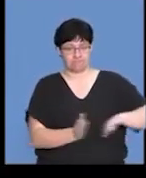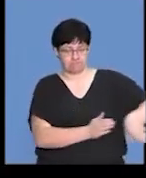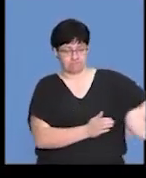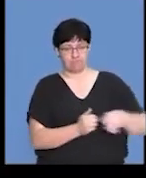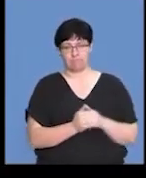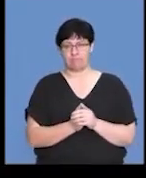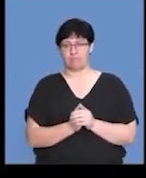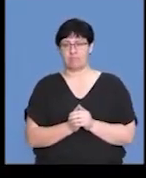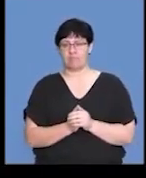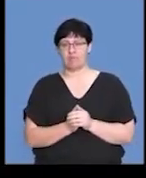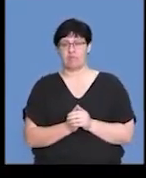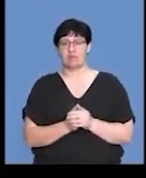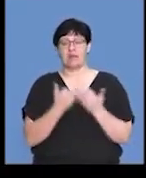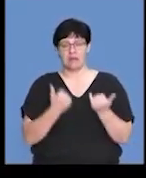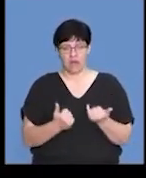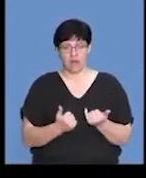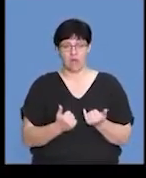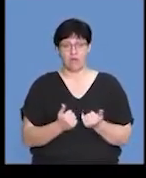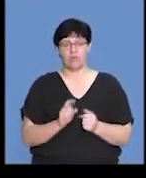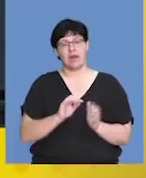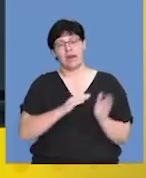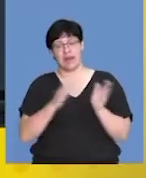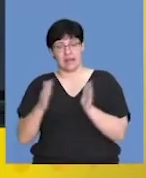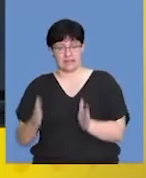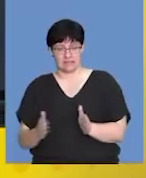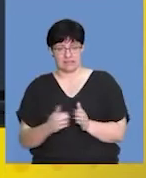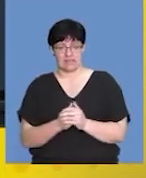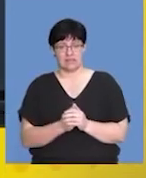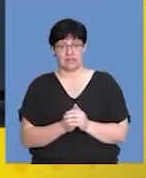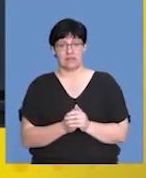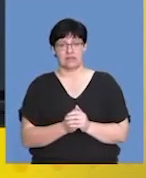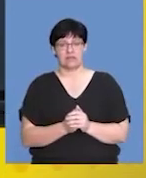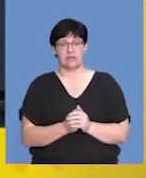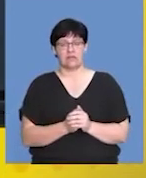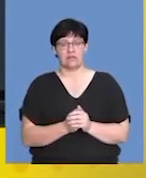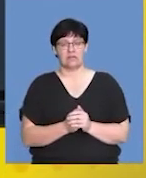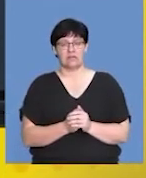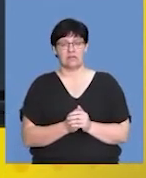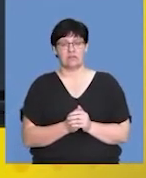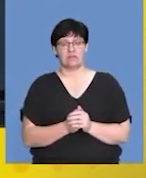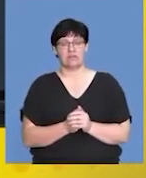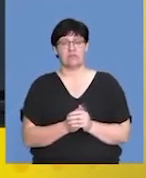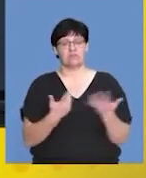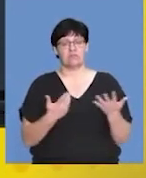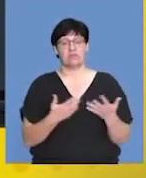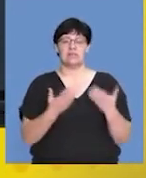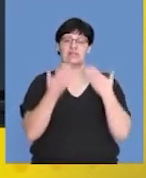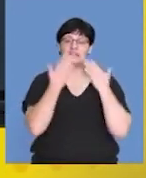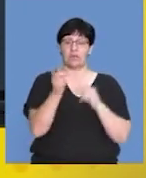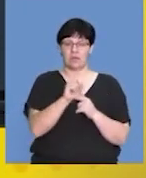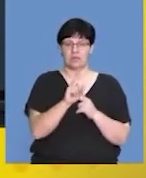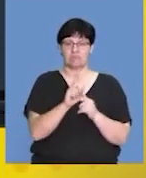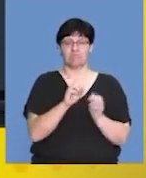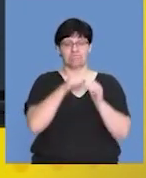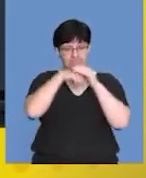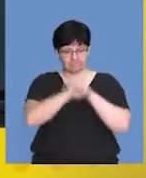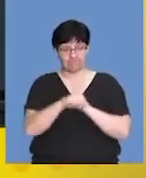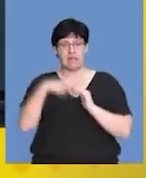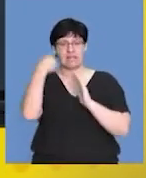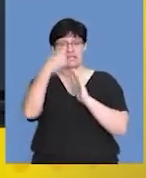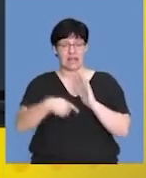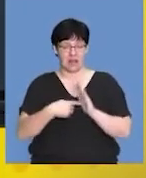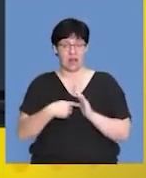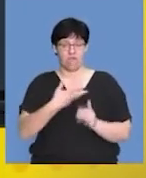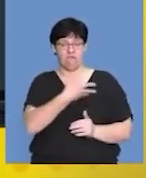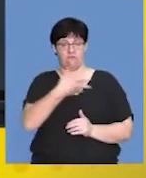Cool. So guys, we're going to move on to the next section. And the next section we're going to study is the reproductive cycle of